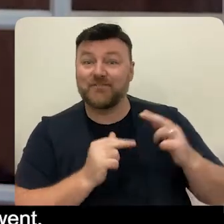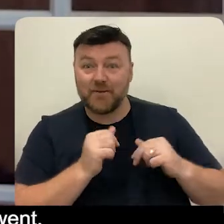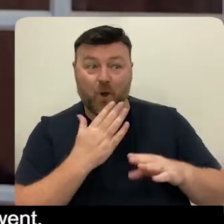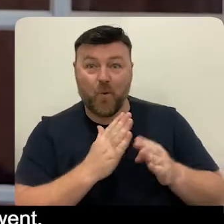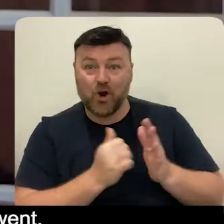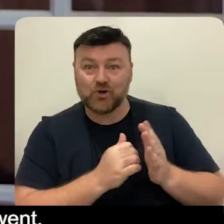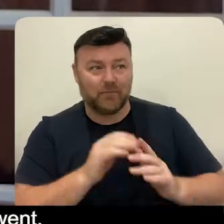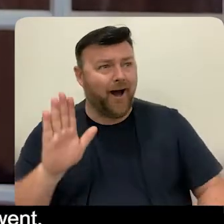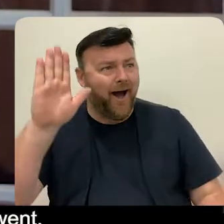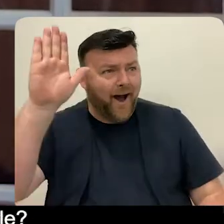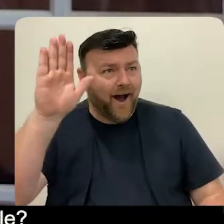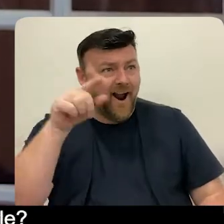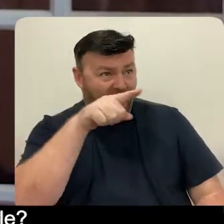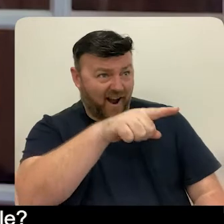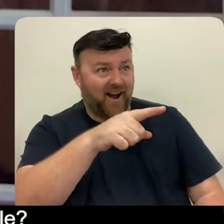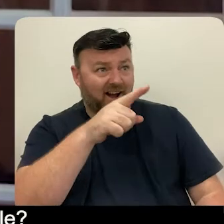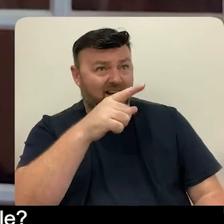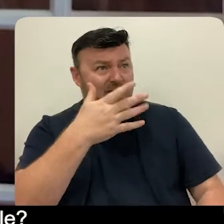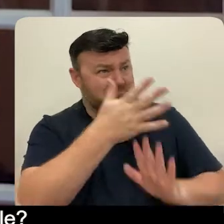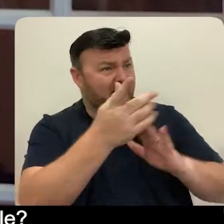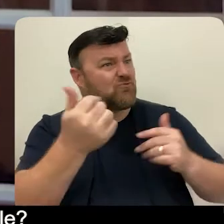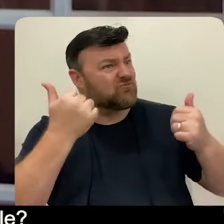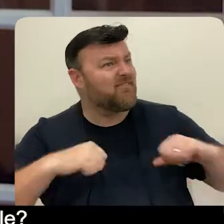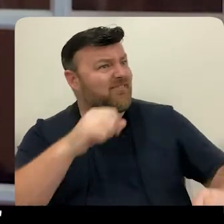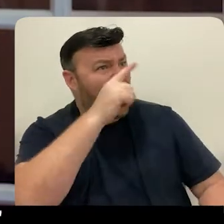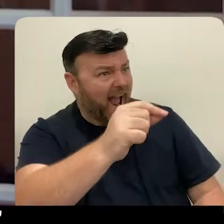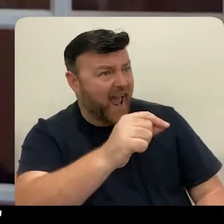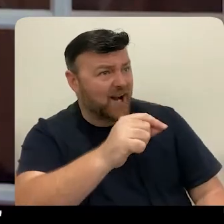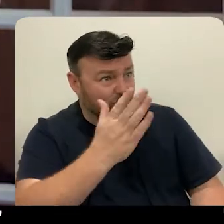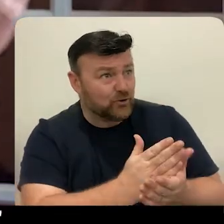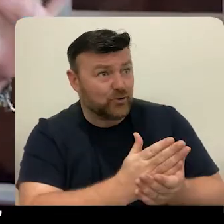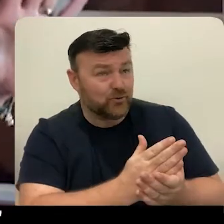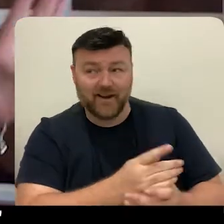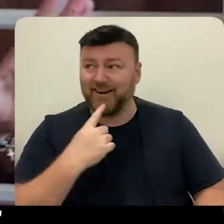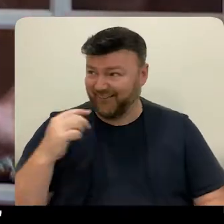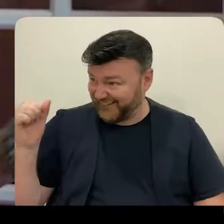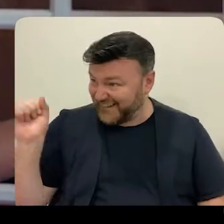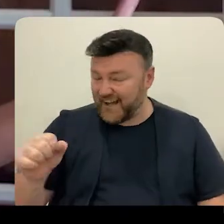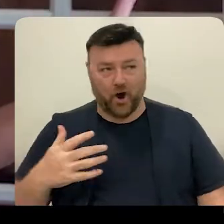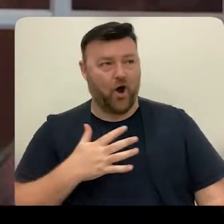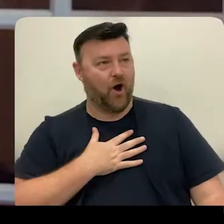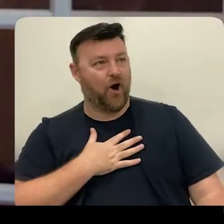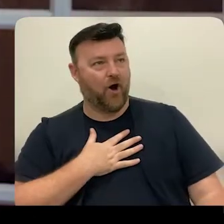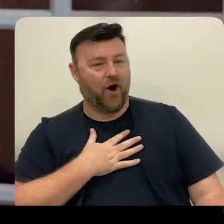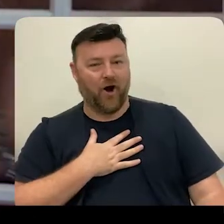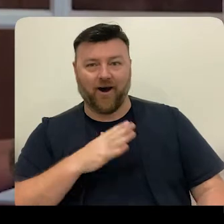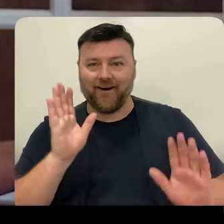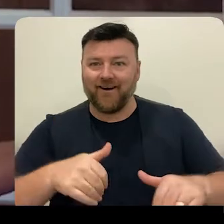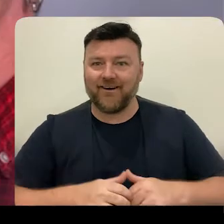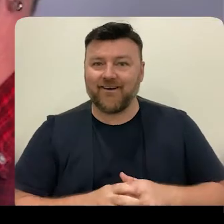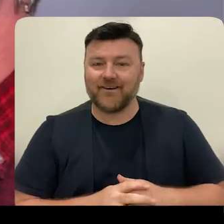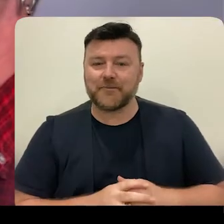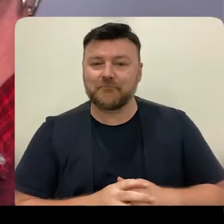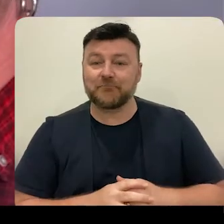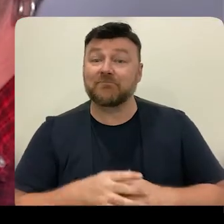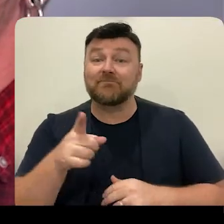About 20 minutes and I put my hand up and I went, so are you actually saying recovery is possible? Is that what your organisation is all about? They're like, yes! I'm like, fabulous!